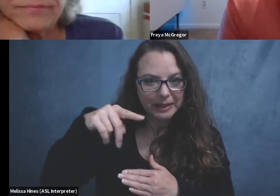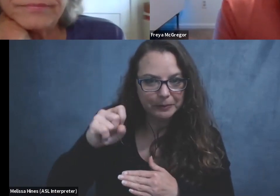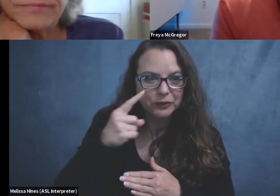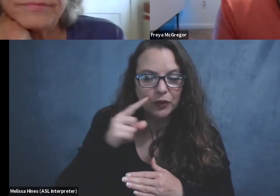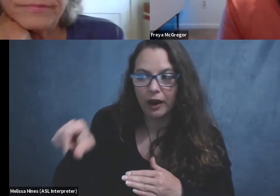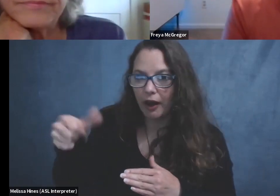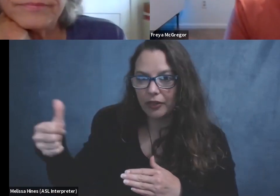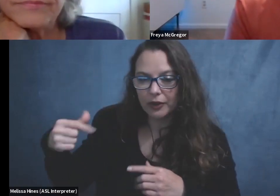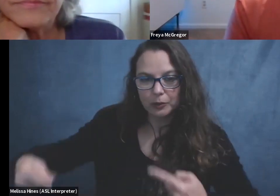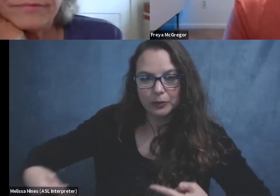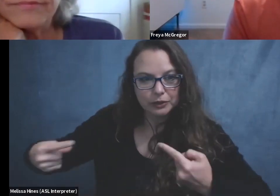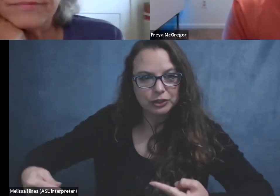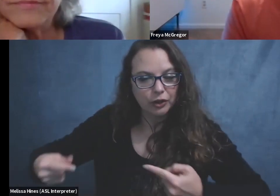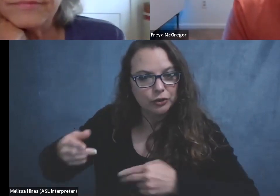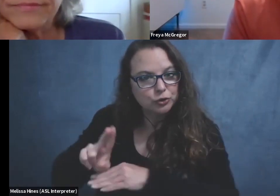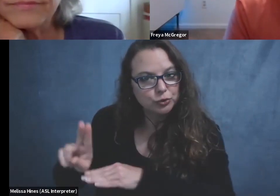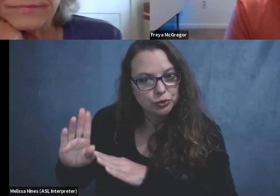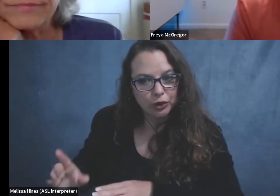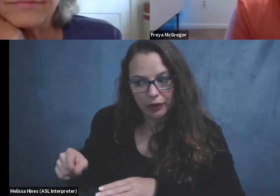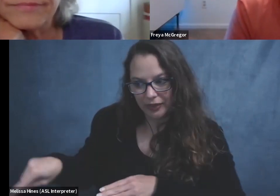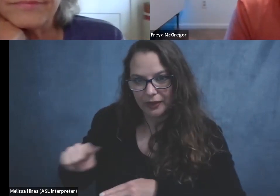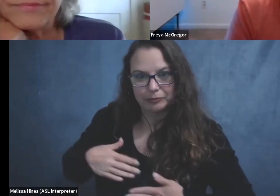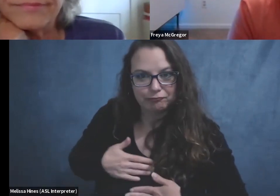other wheelchair users and who are, who are birding.